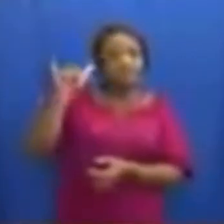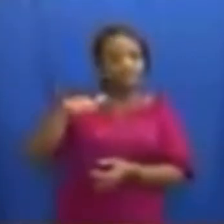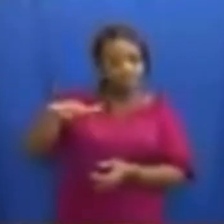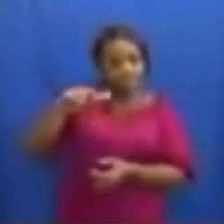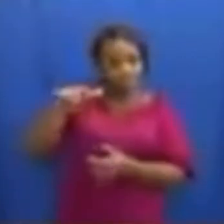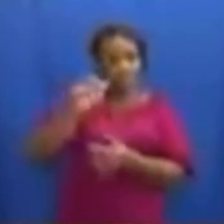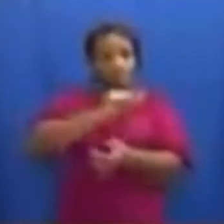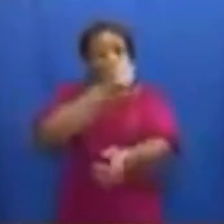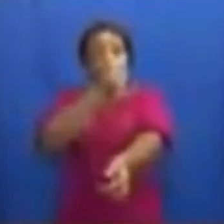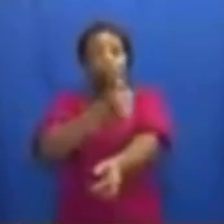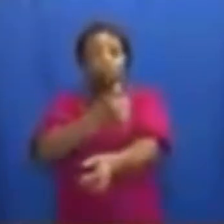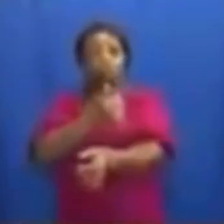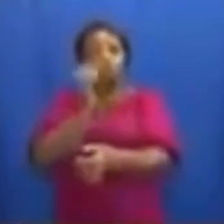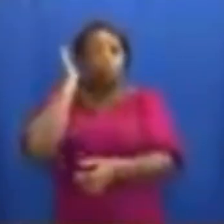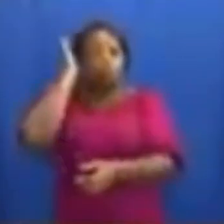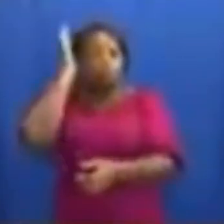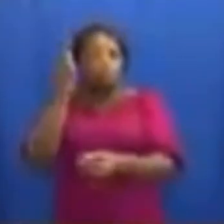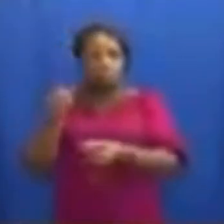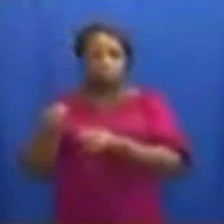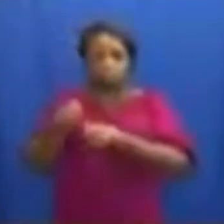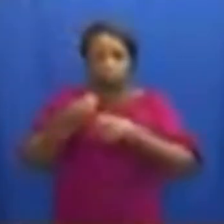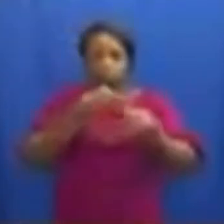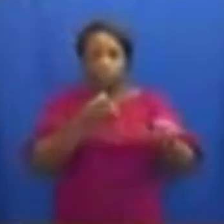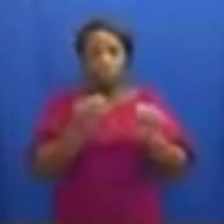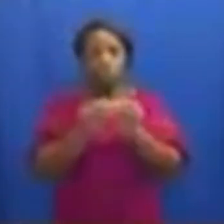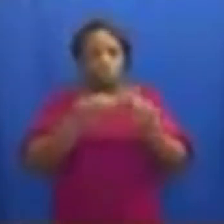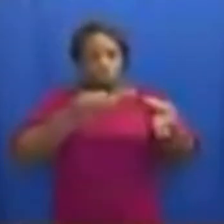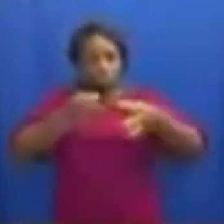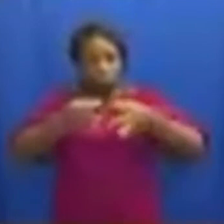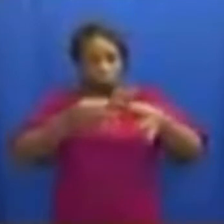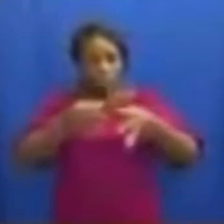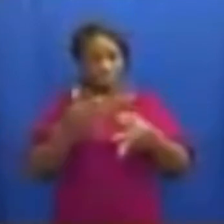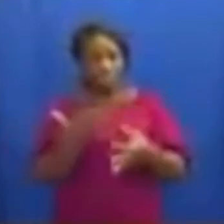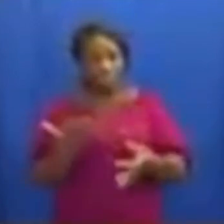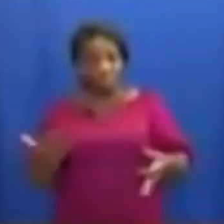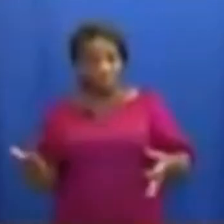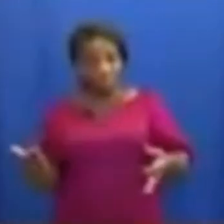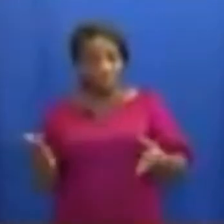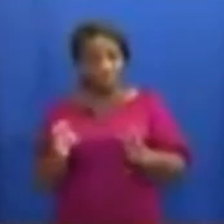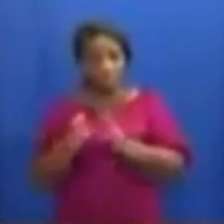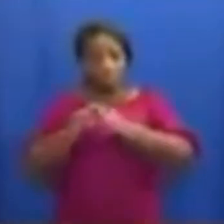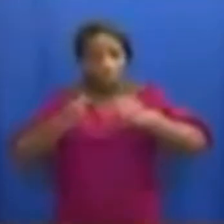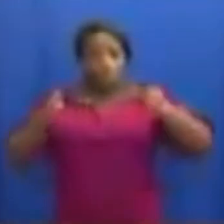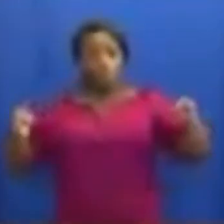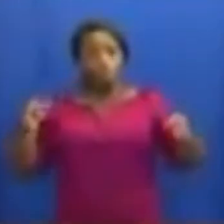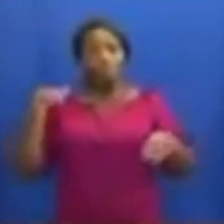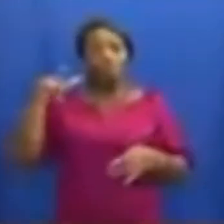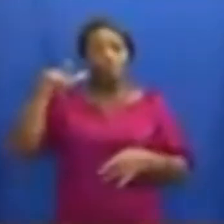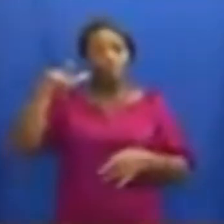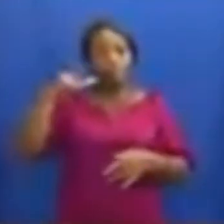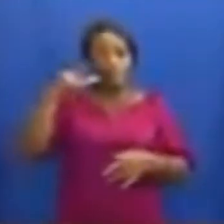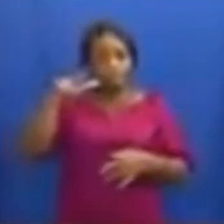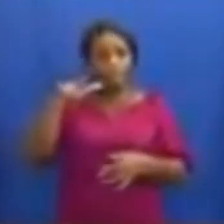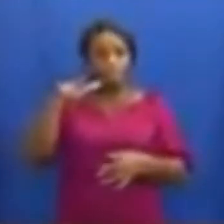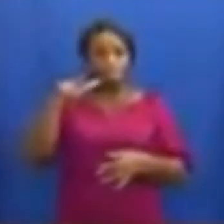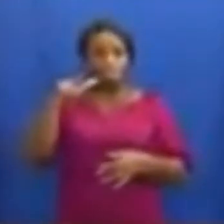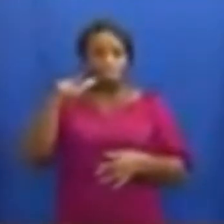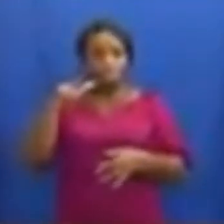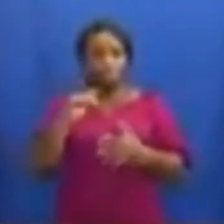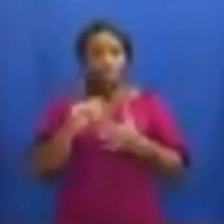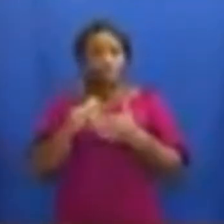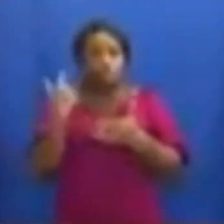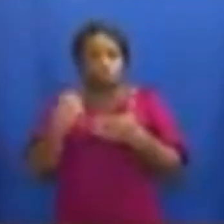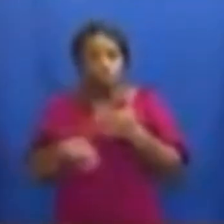will spell out in further detail the protocols surrounding the reopening of our international airport and the